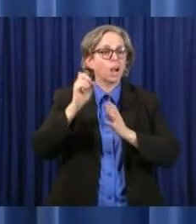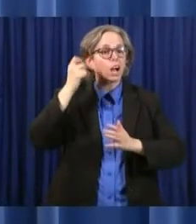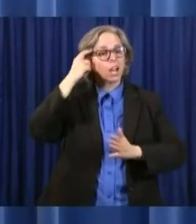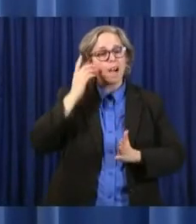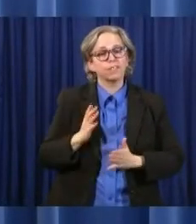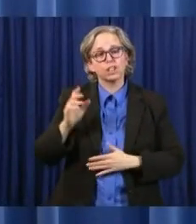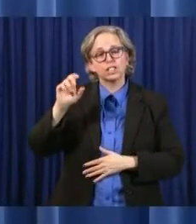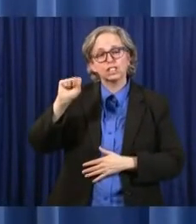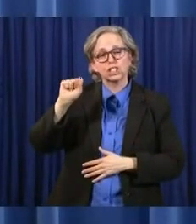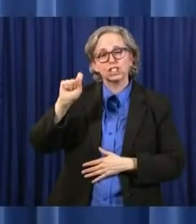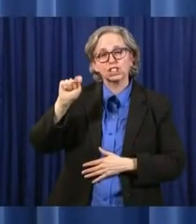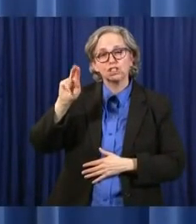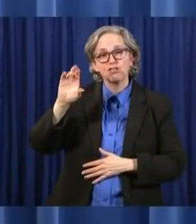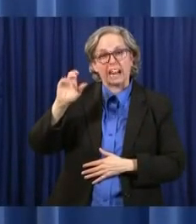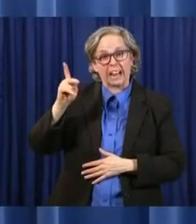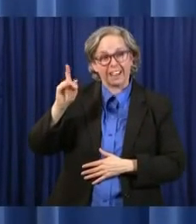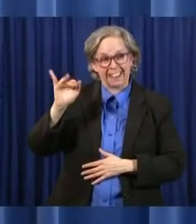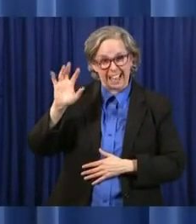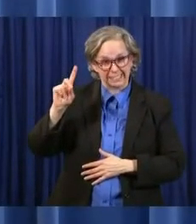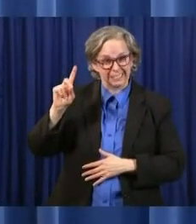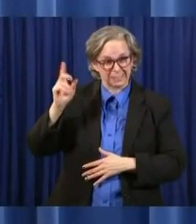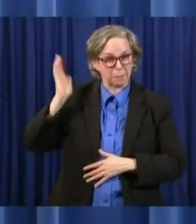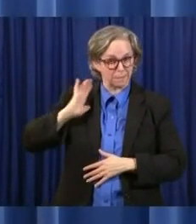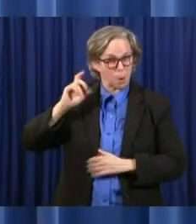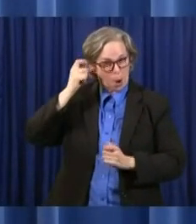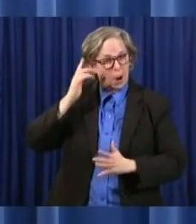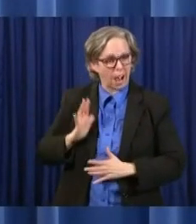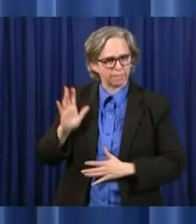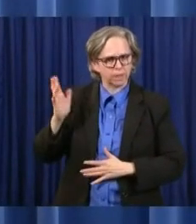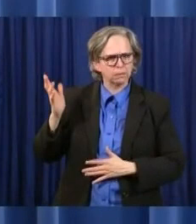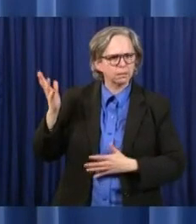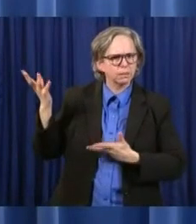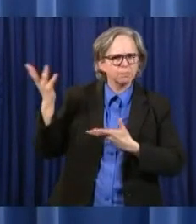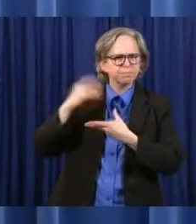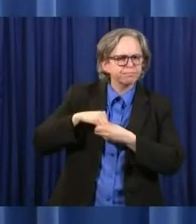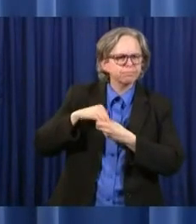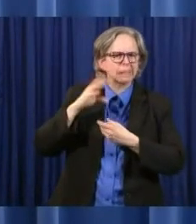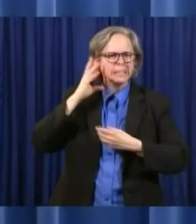had experience not only as a governor, but experience in working in the prisons,